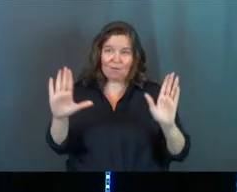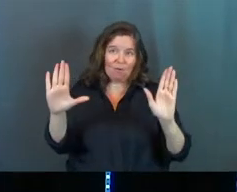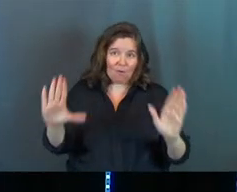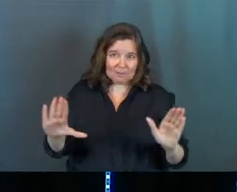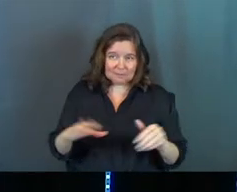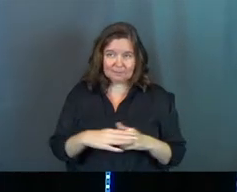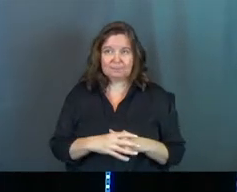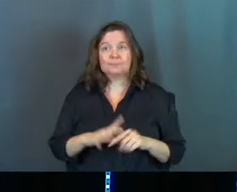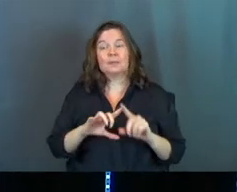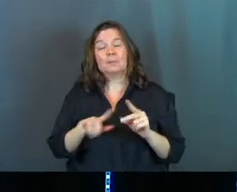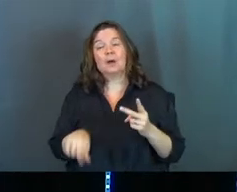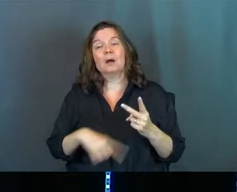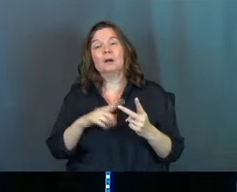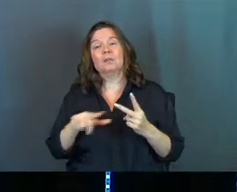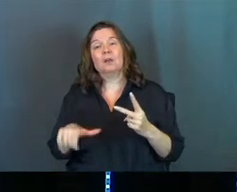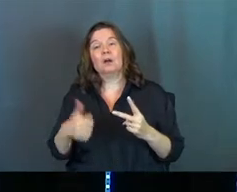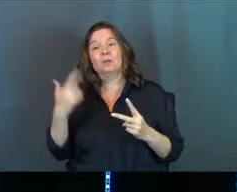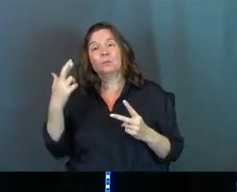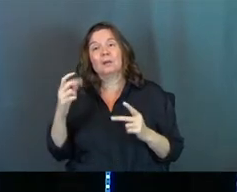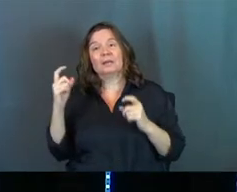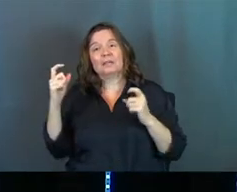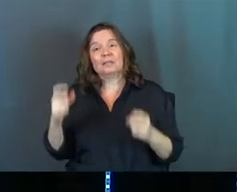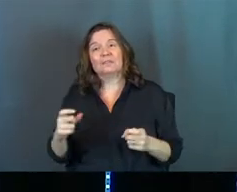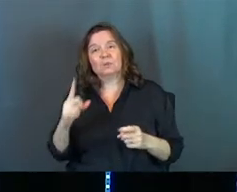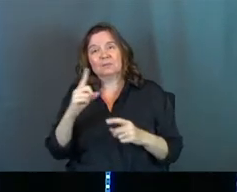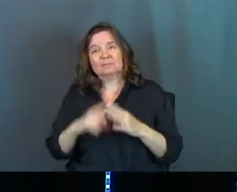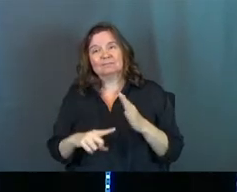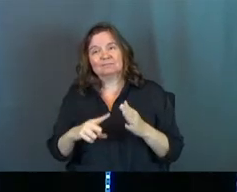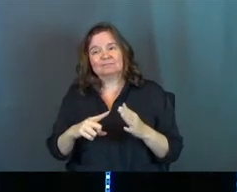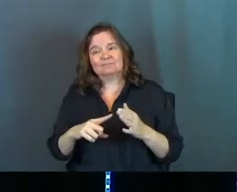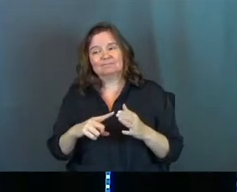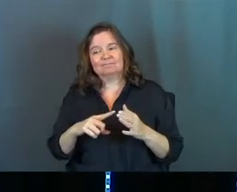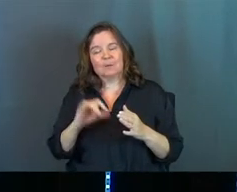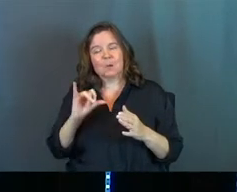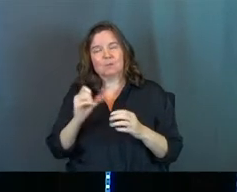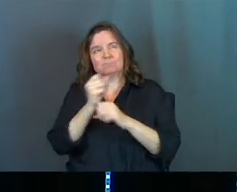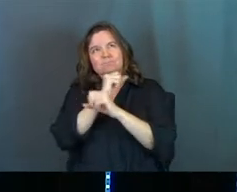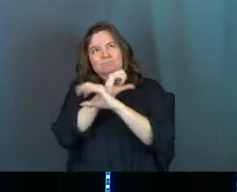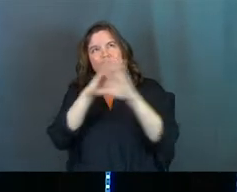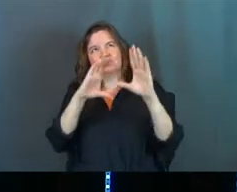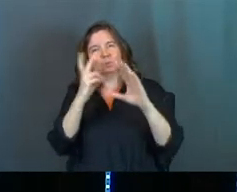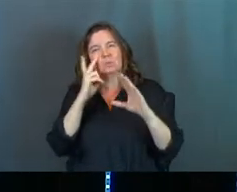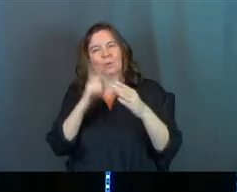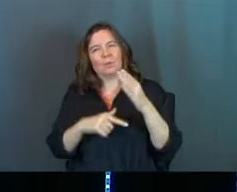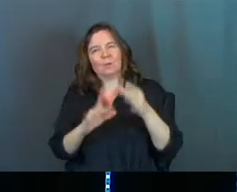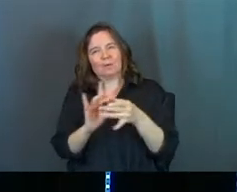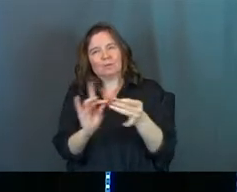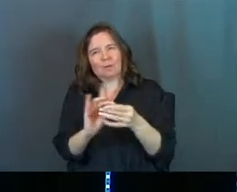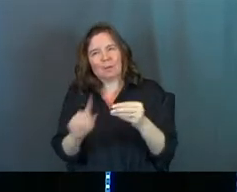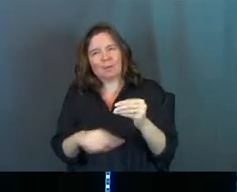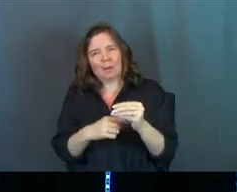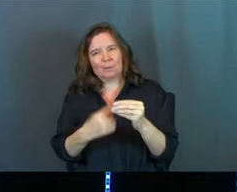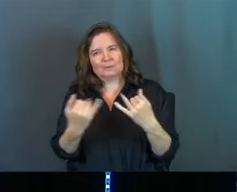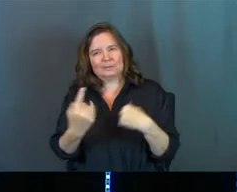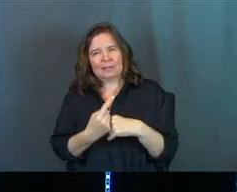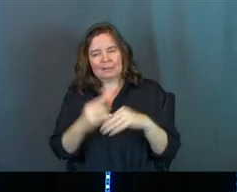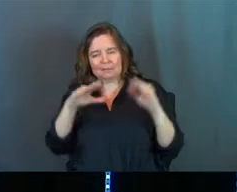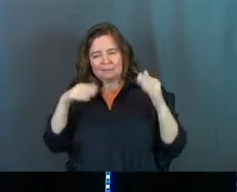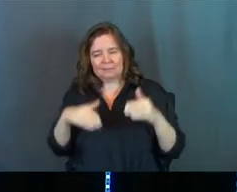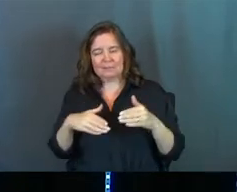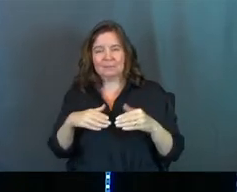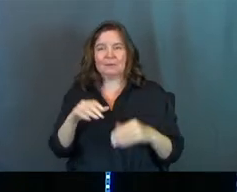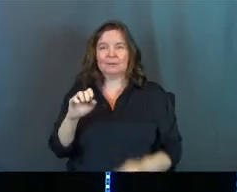awesome, but the other reason is I wanted to give you a little insight as to what we're going to be talking about today because we're talking about